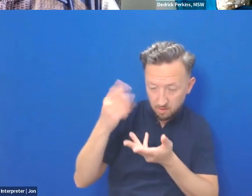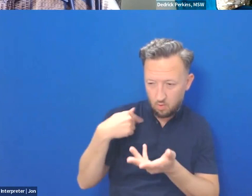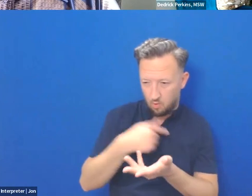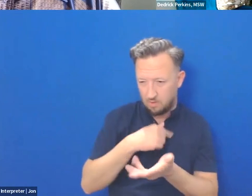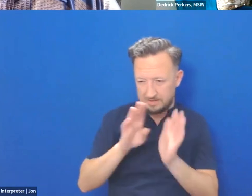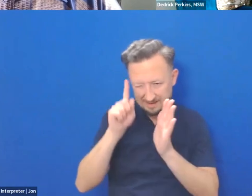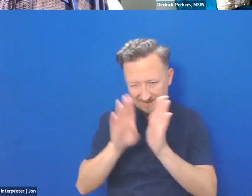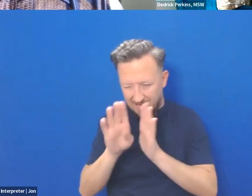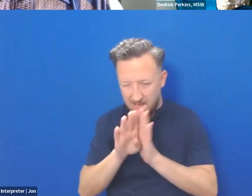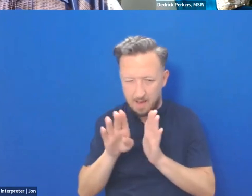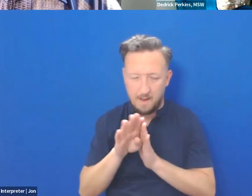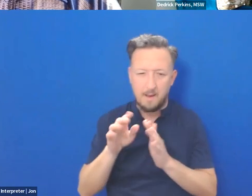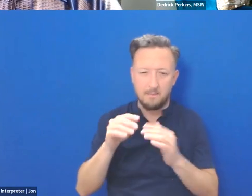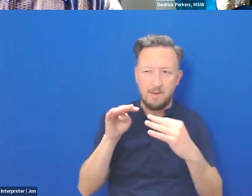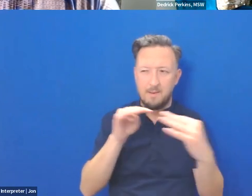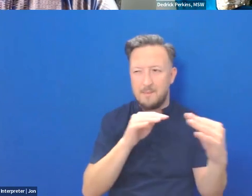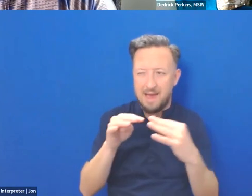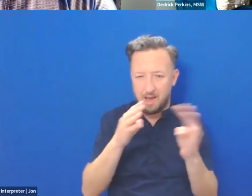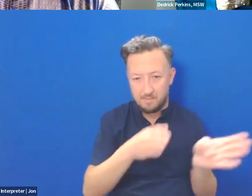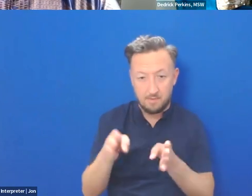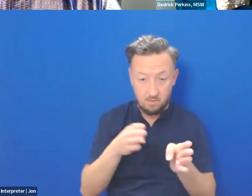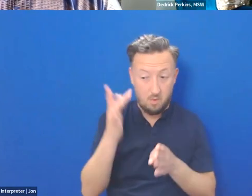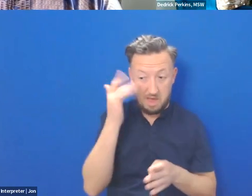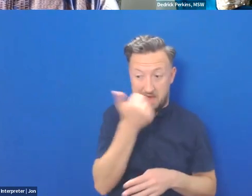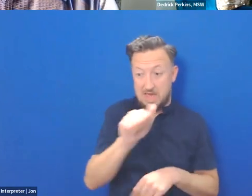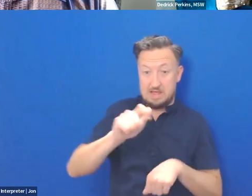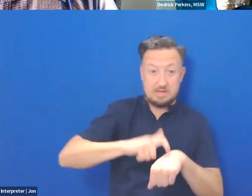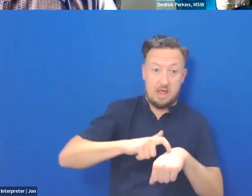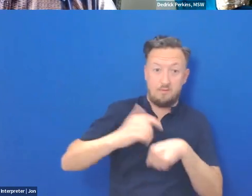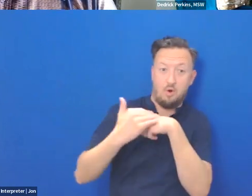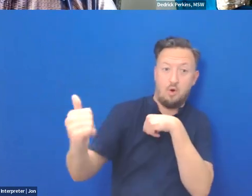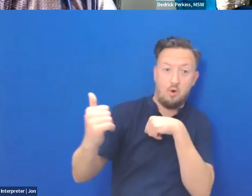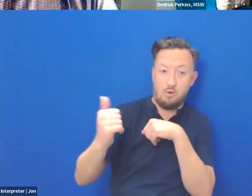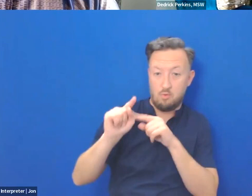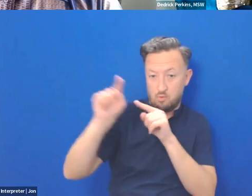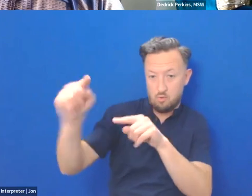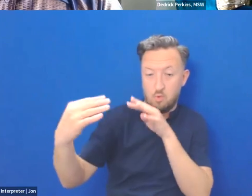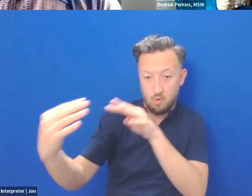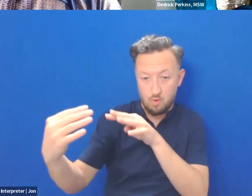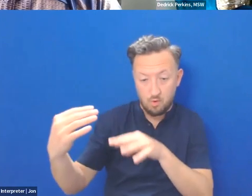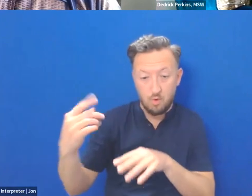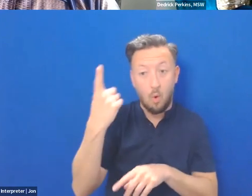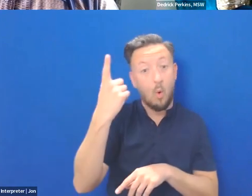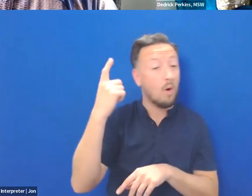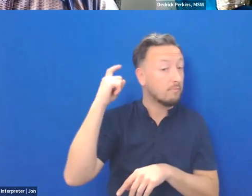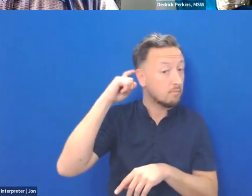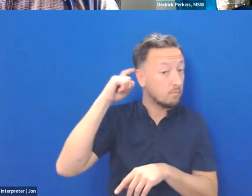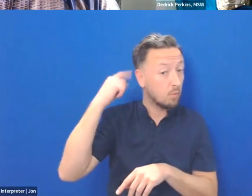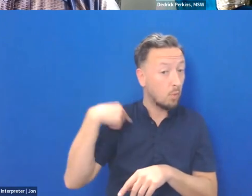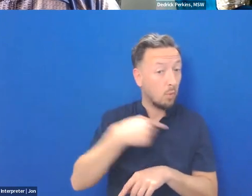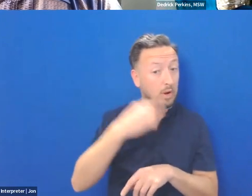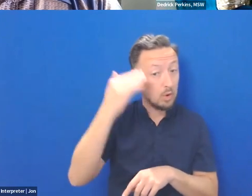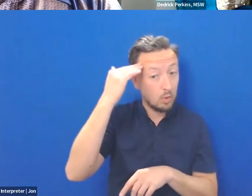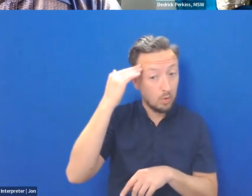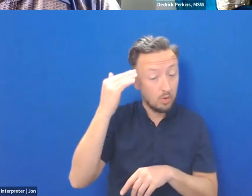battle plans. Because at any time, we could be activated. And the one thing that we all knew back then was,